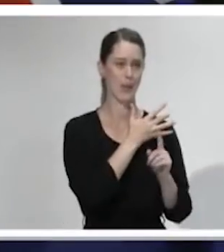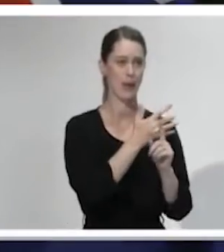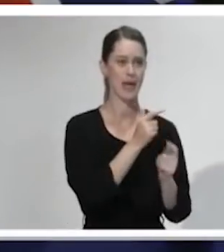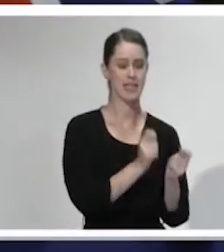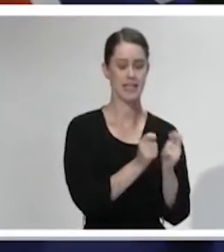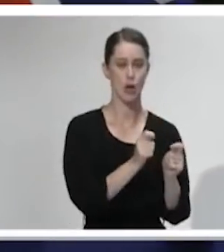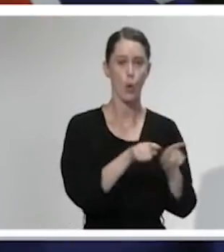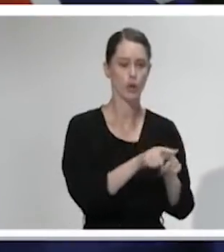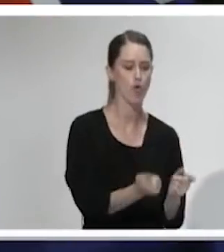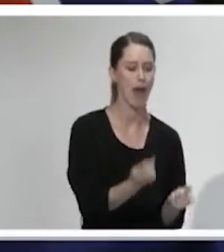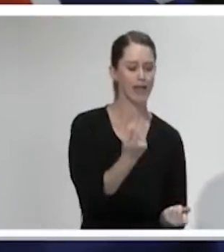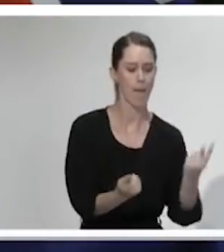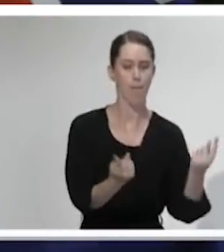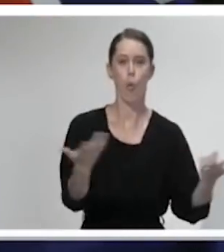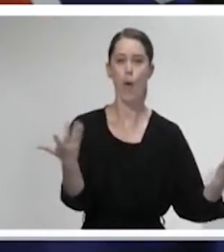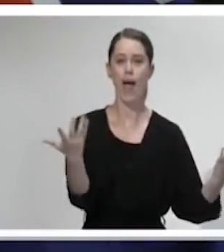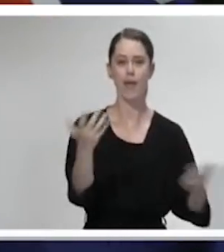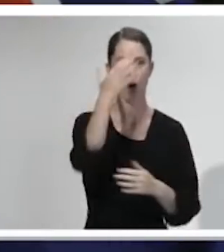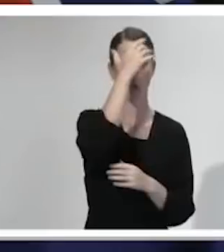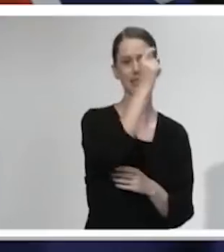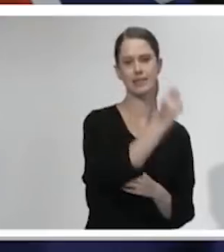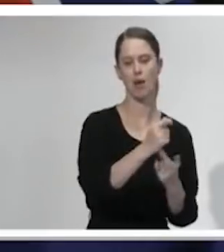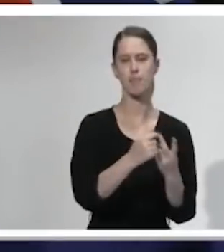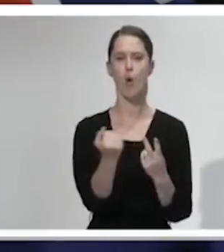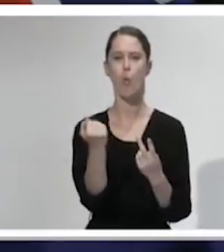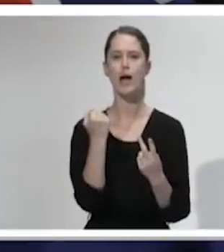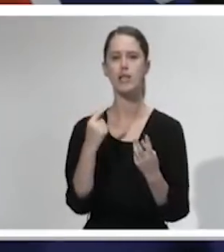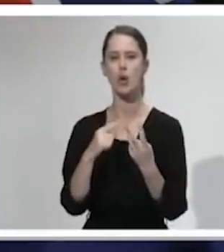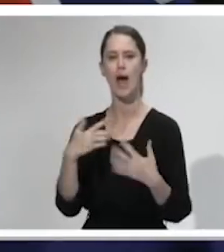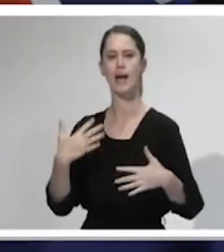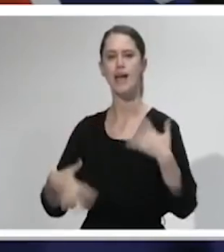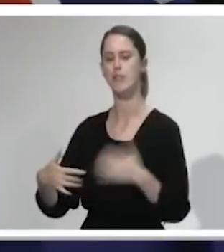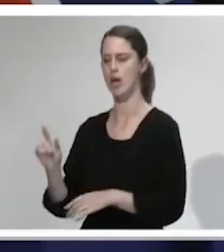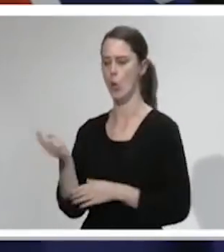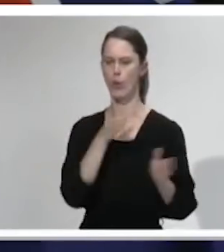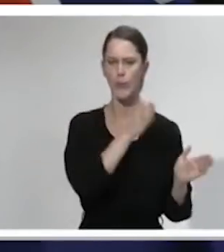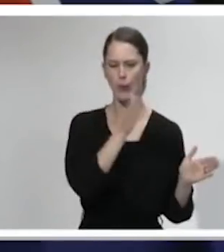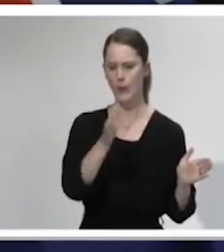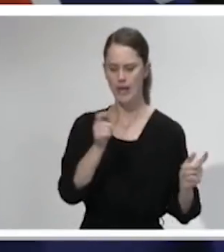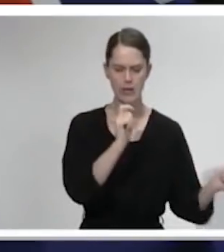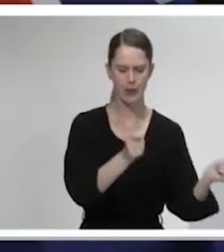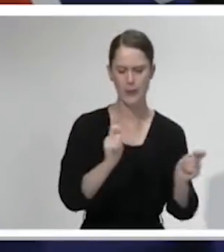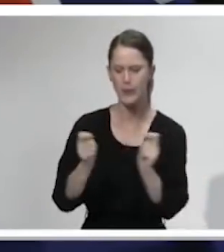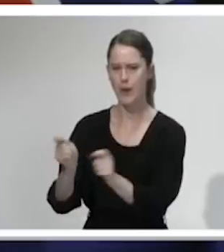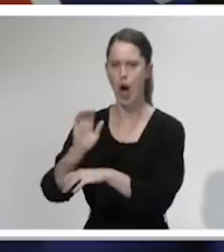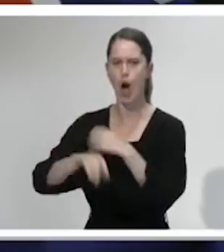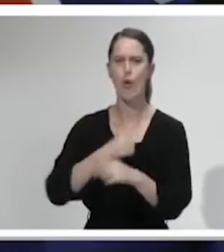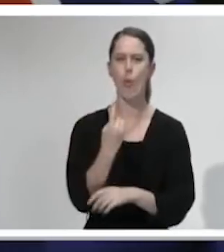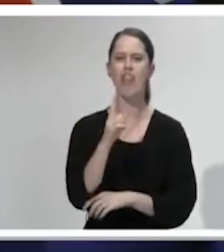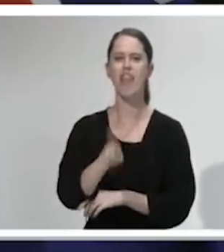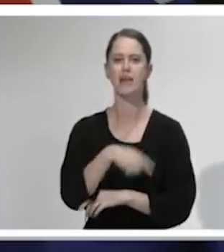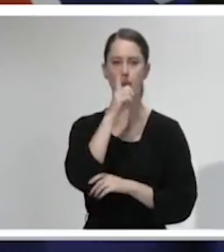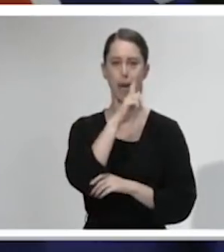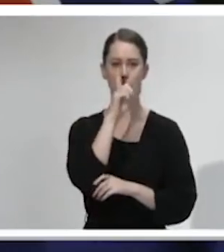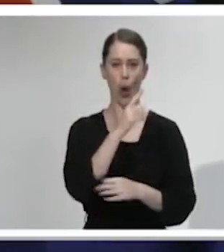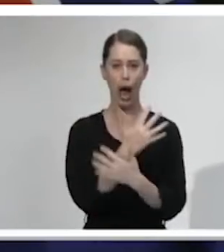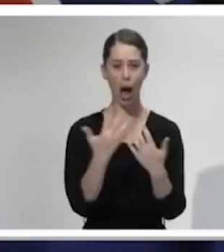random testing in Queenstown, the Waikato, Canterbury and Auckland. We have tested over 1,000 people this way and